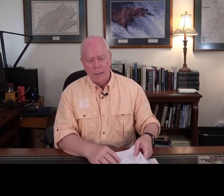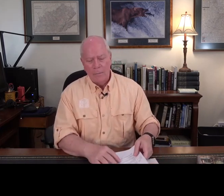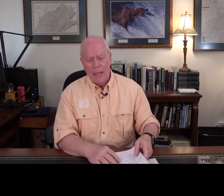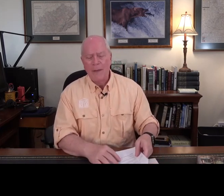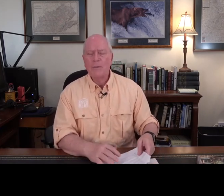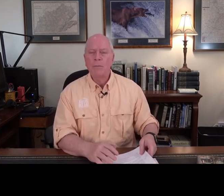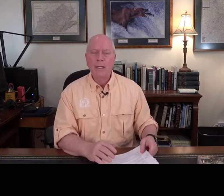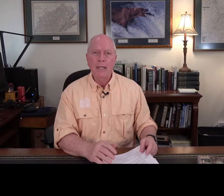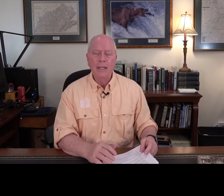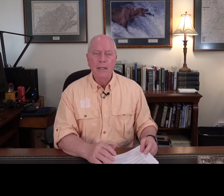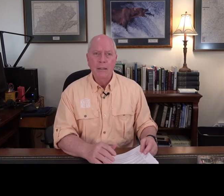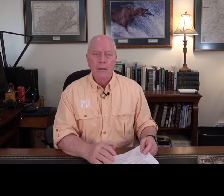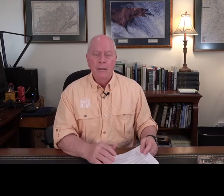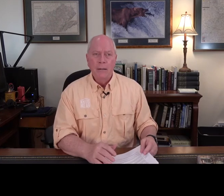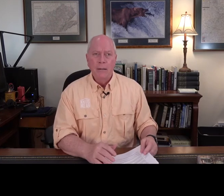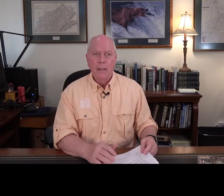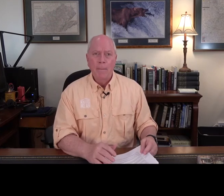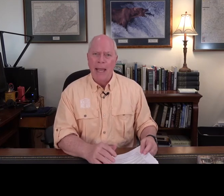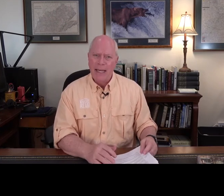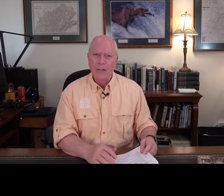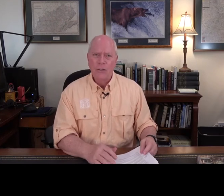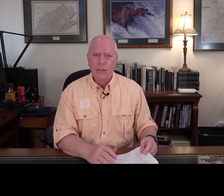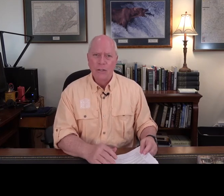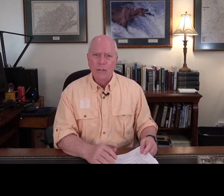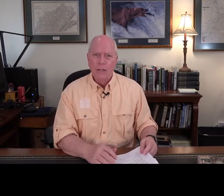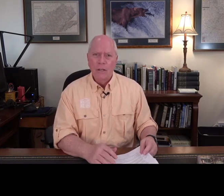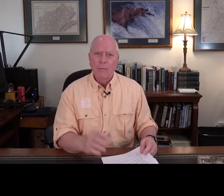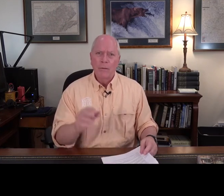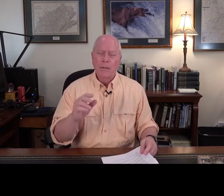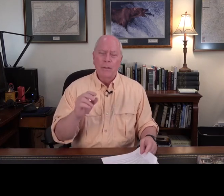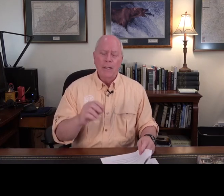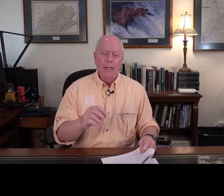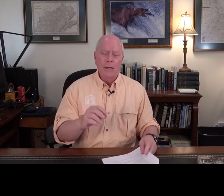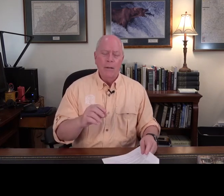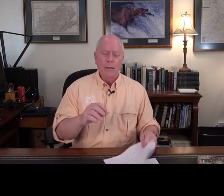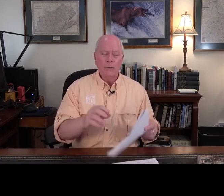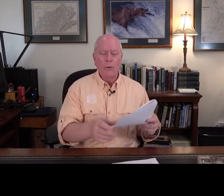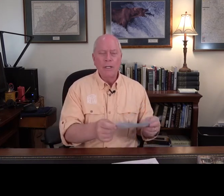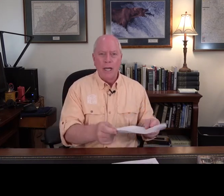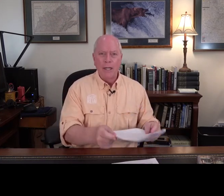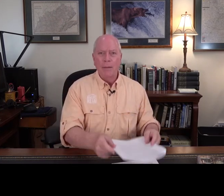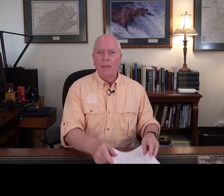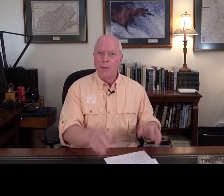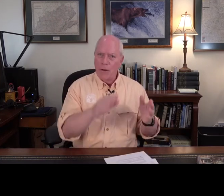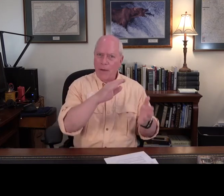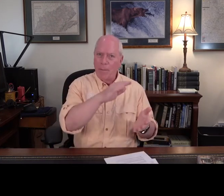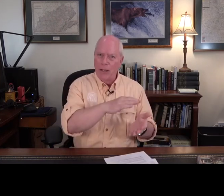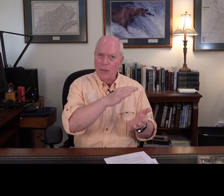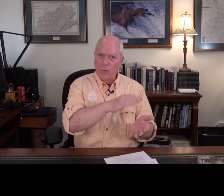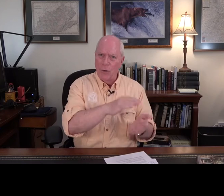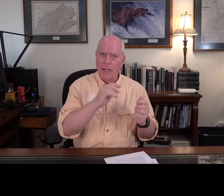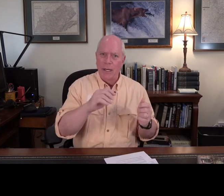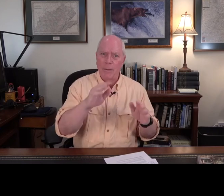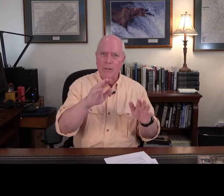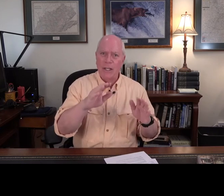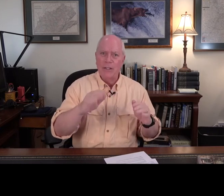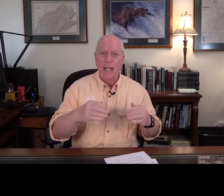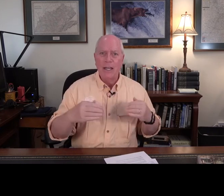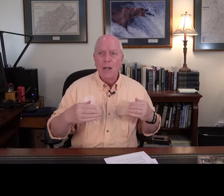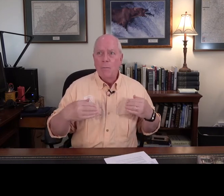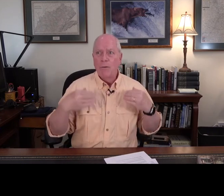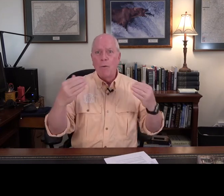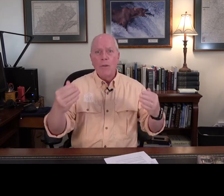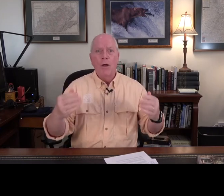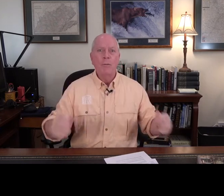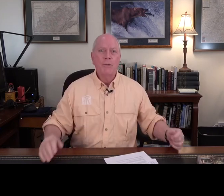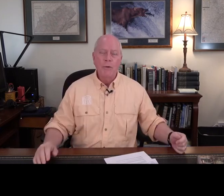um have to be managed the the controlling document the 35 page controlling document says